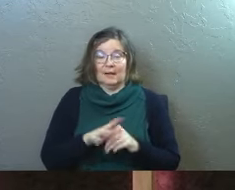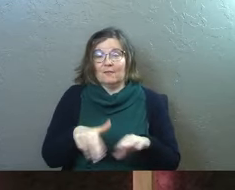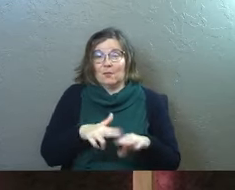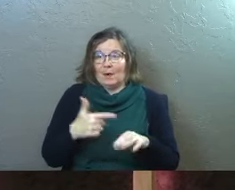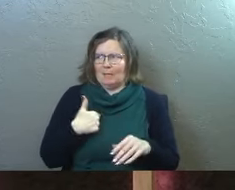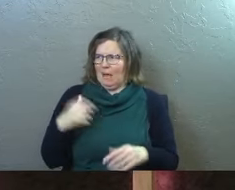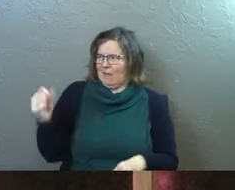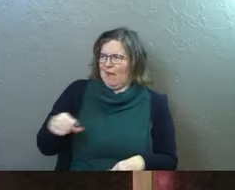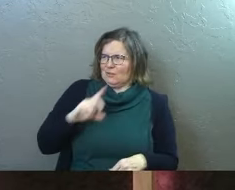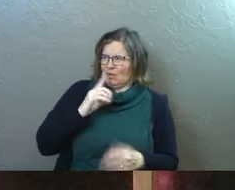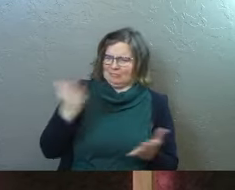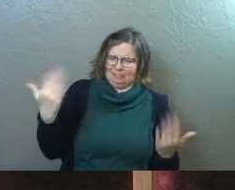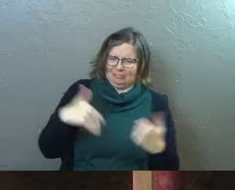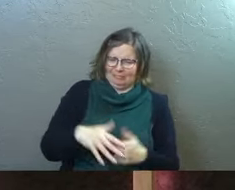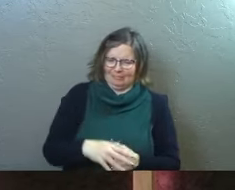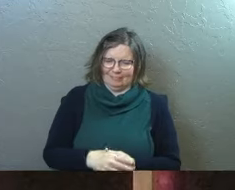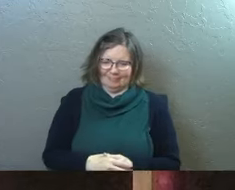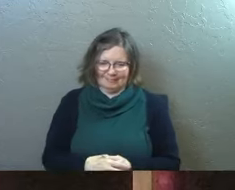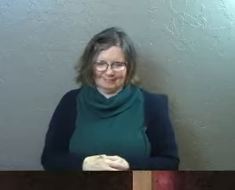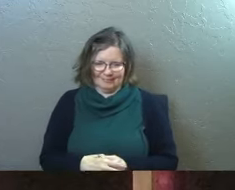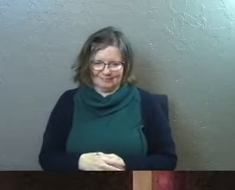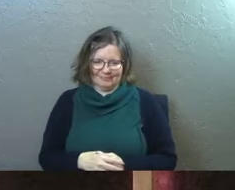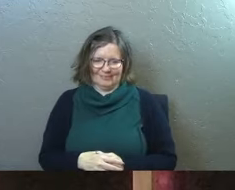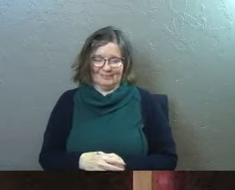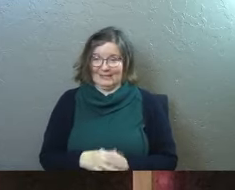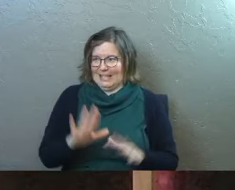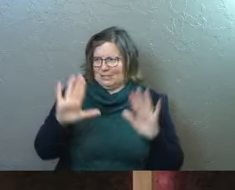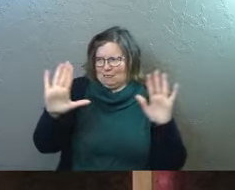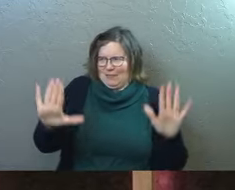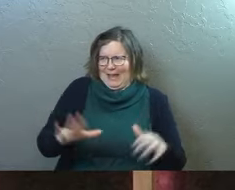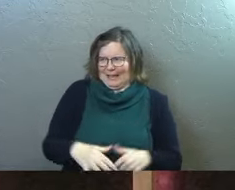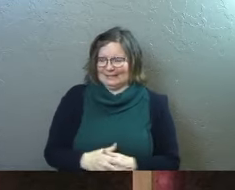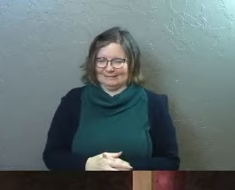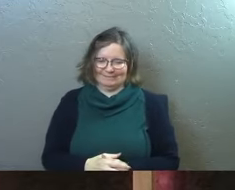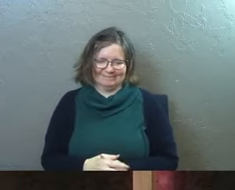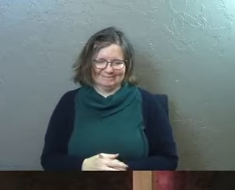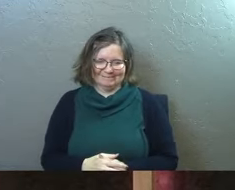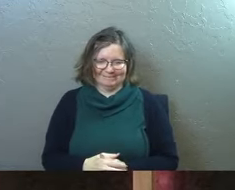of course, I'm like, yeah, this is great.